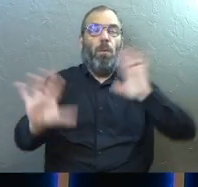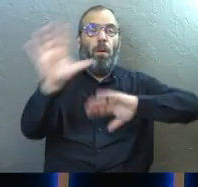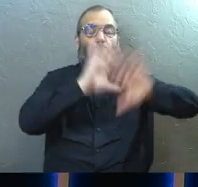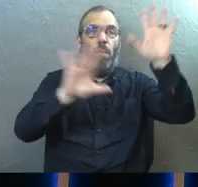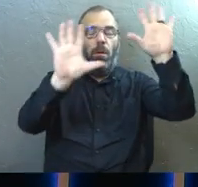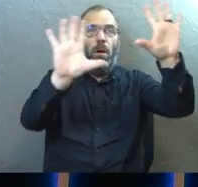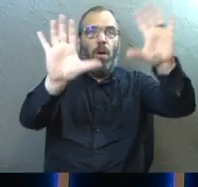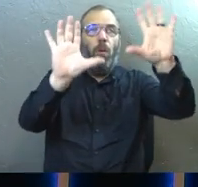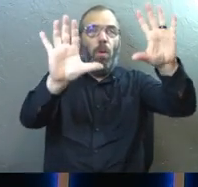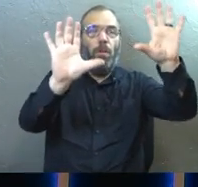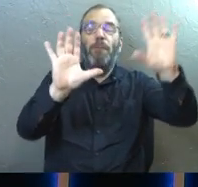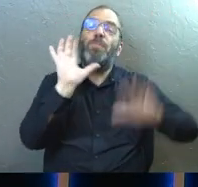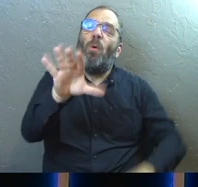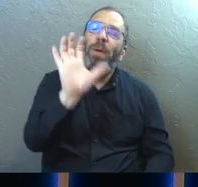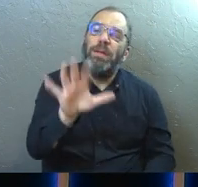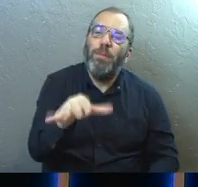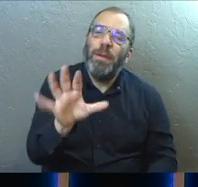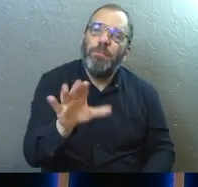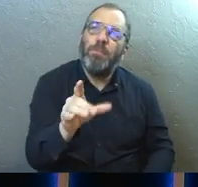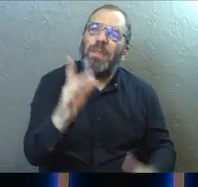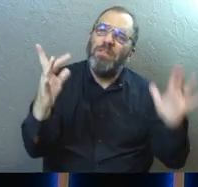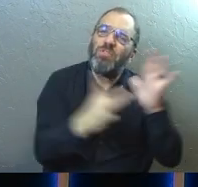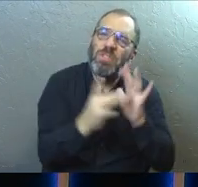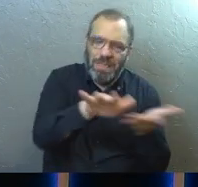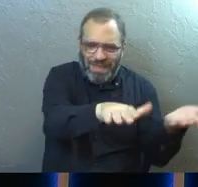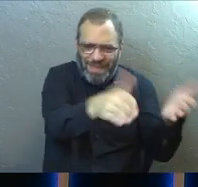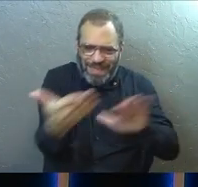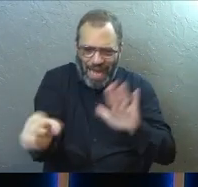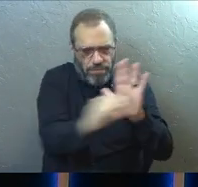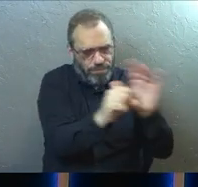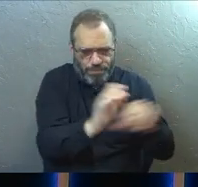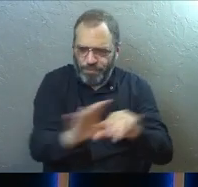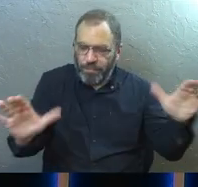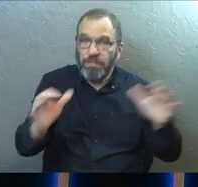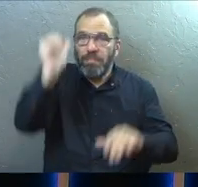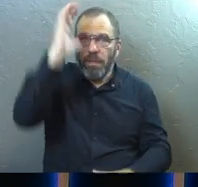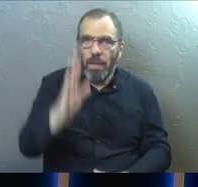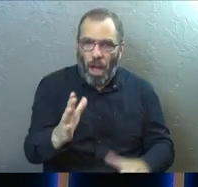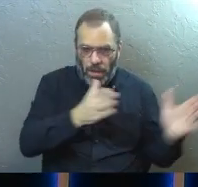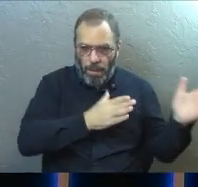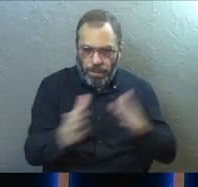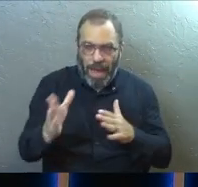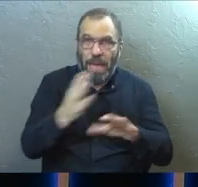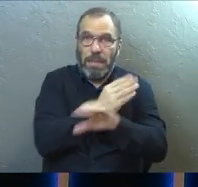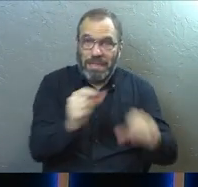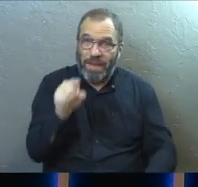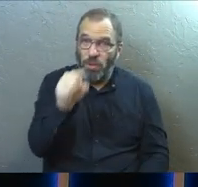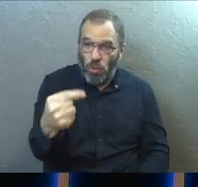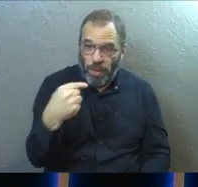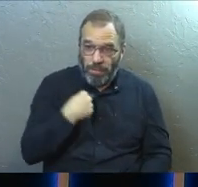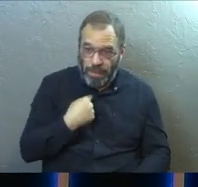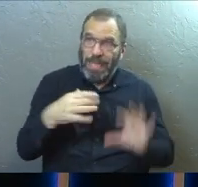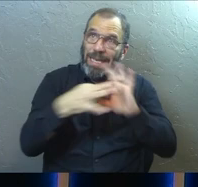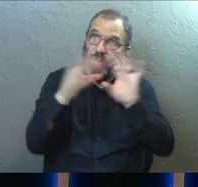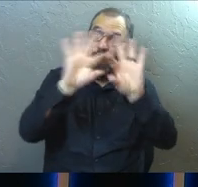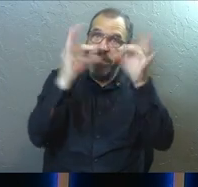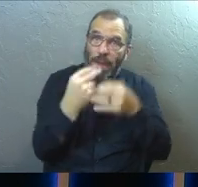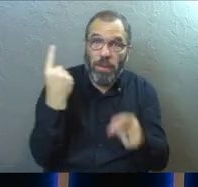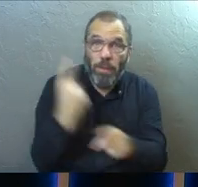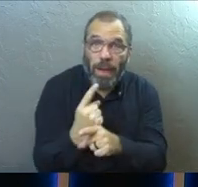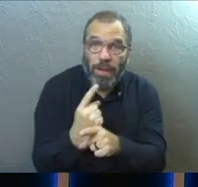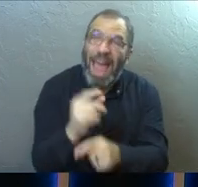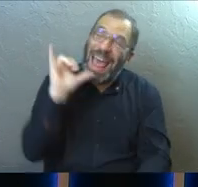Here's what I want you to see. Ultimately, Jesus died for us because God made a plan to save us and bring us into his family.